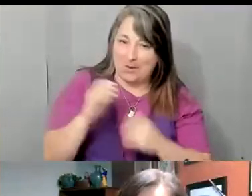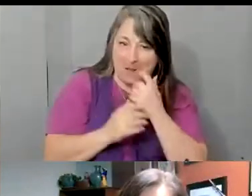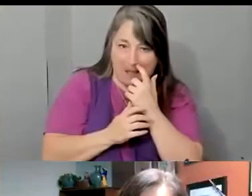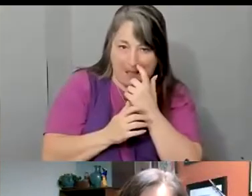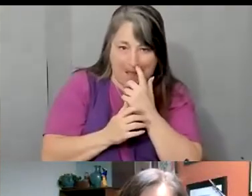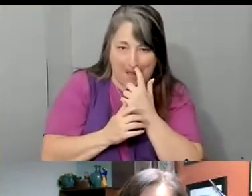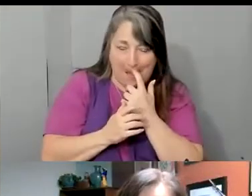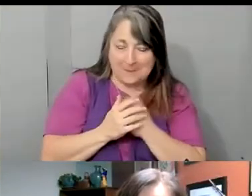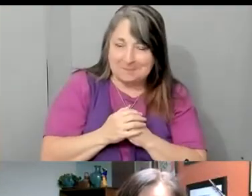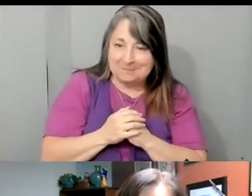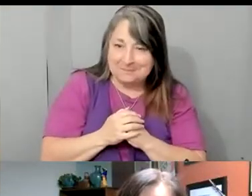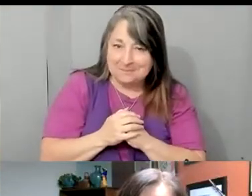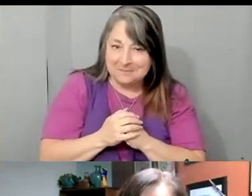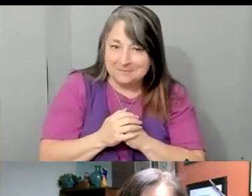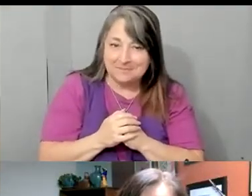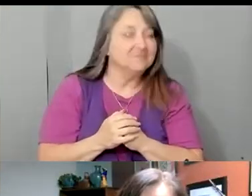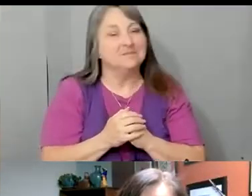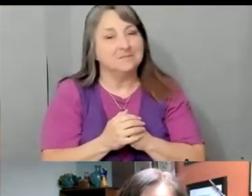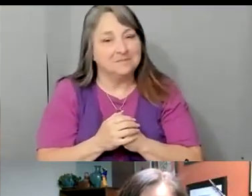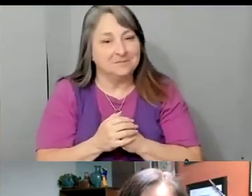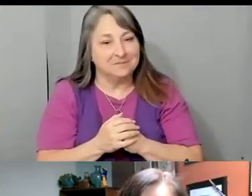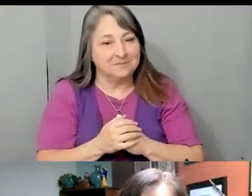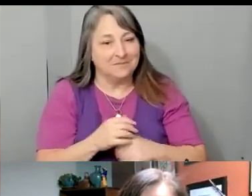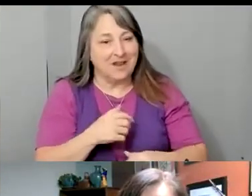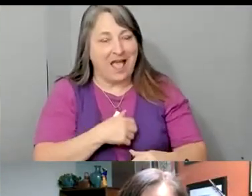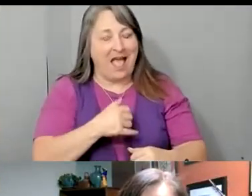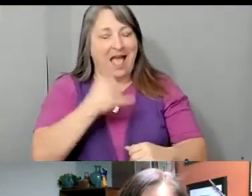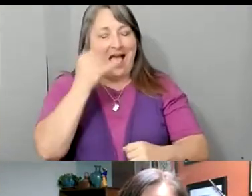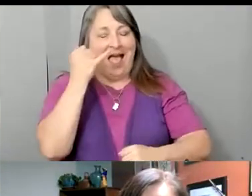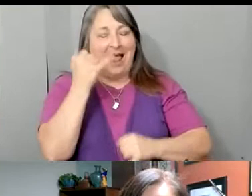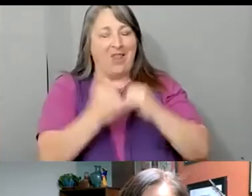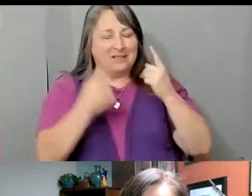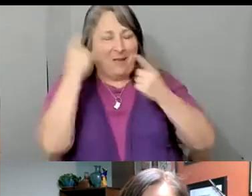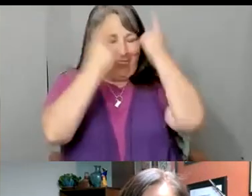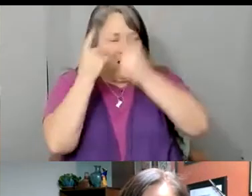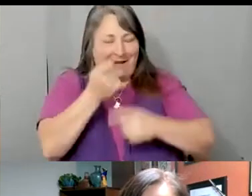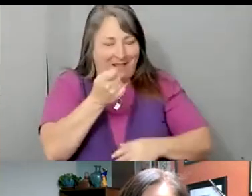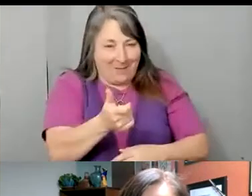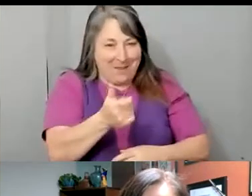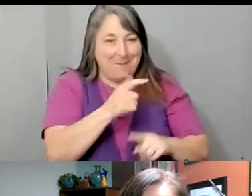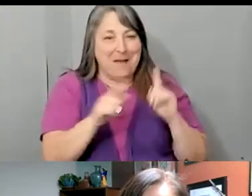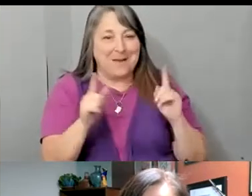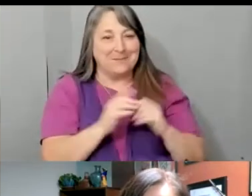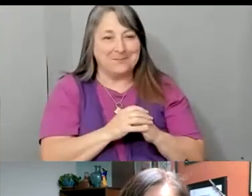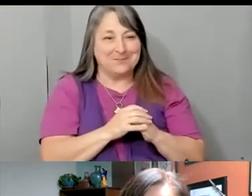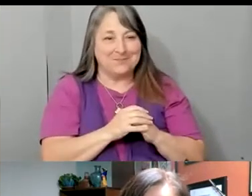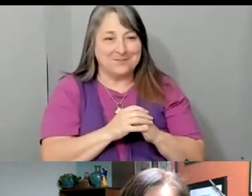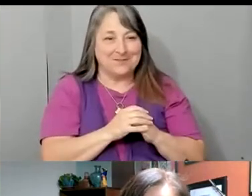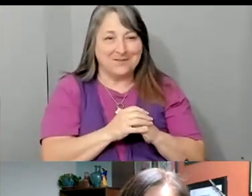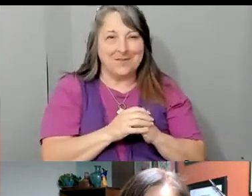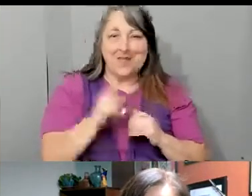Oh, pues me perdí un poco allí, pero solamente este, nomás este... What makes you smile or gives you hope